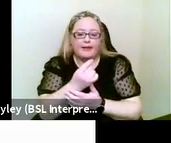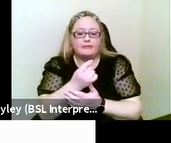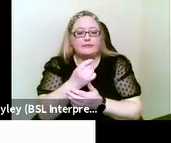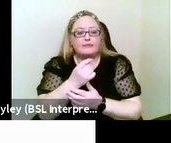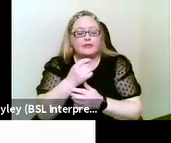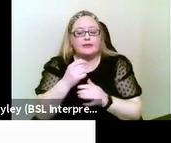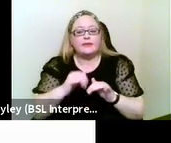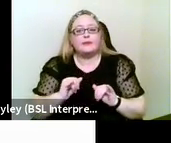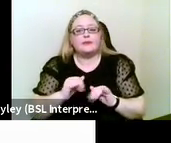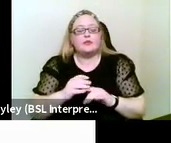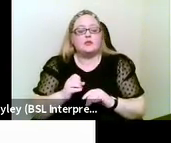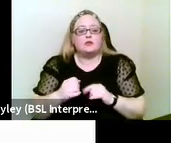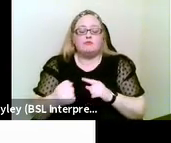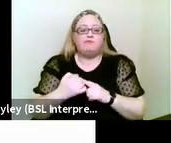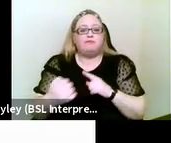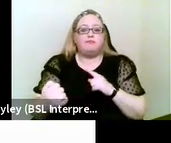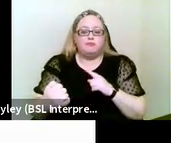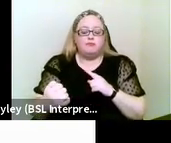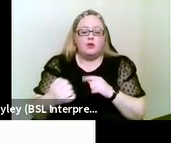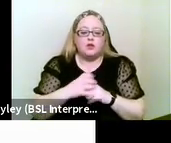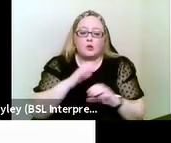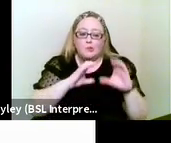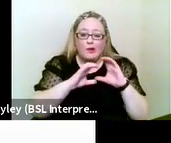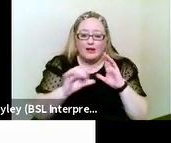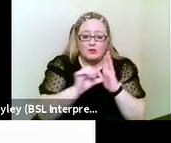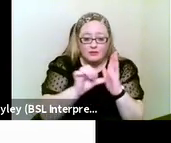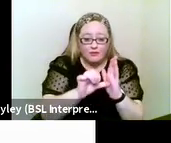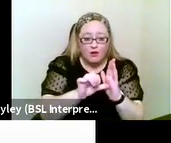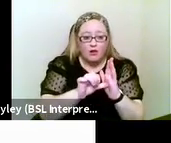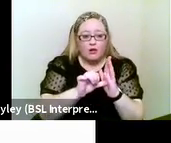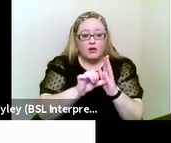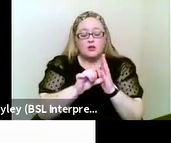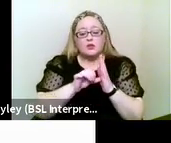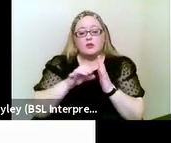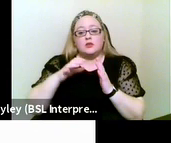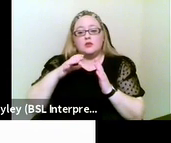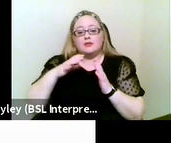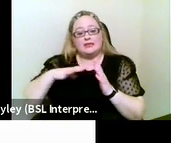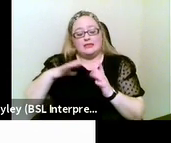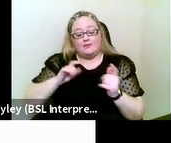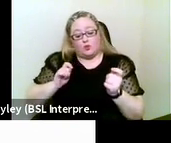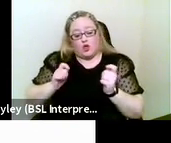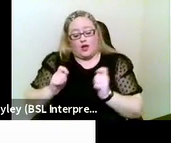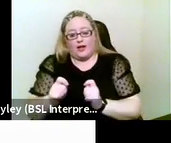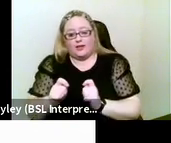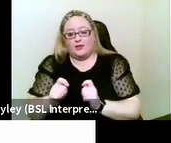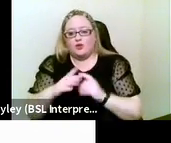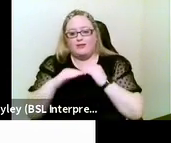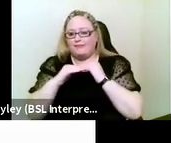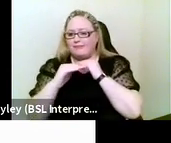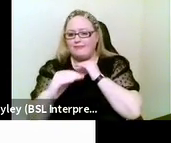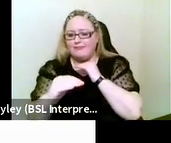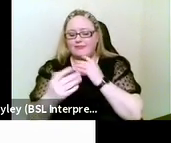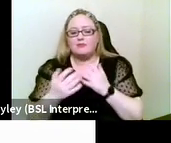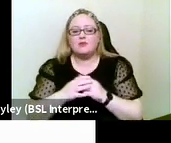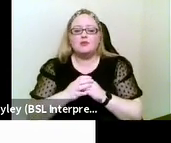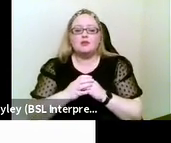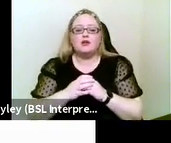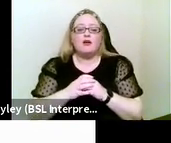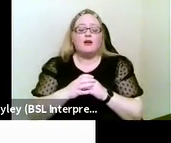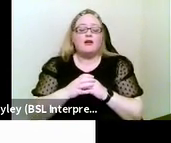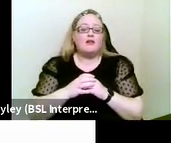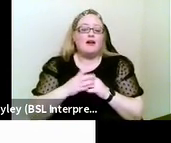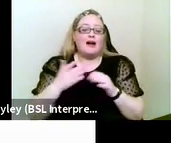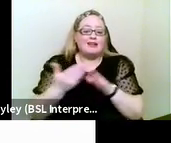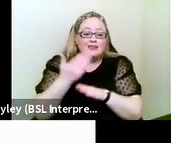as you can imagine. The ongoing need to change. The ongoing aren't static. The impact it has on activities of daily